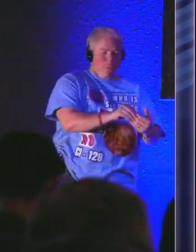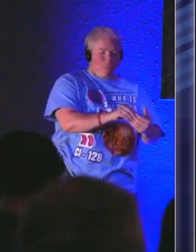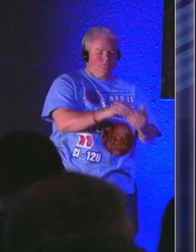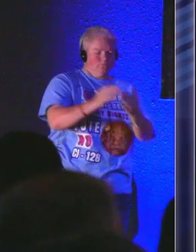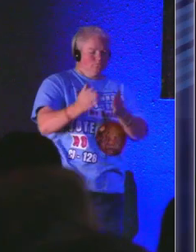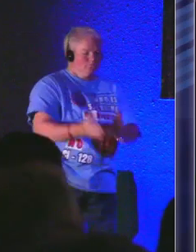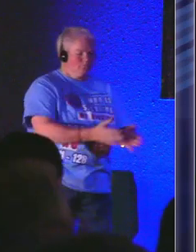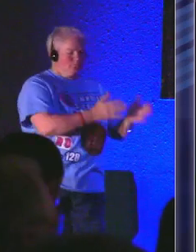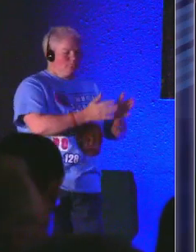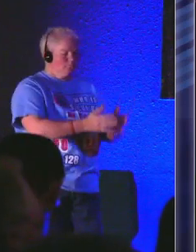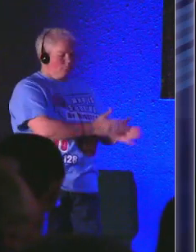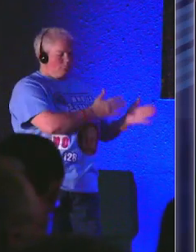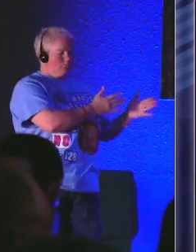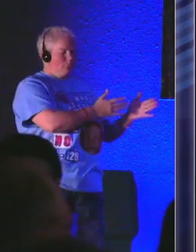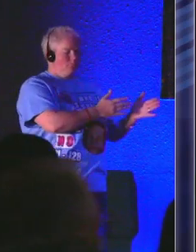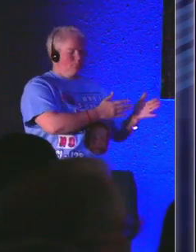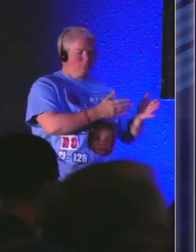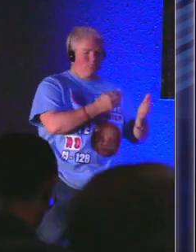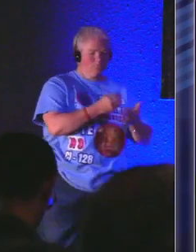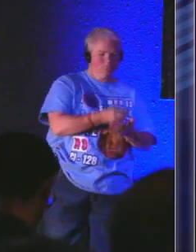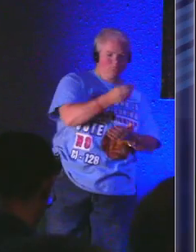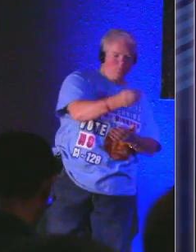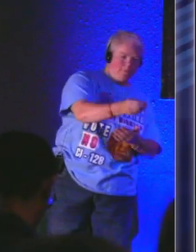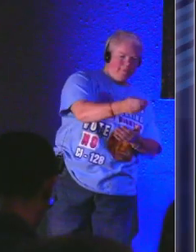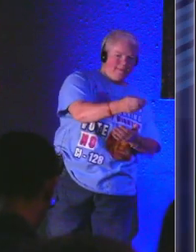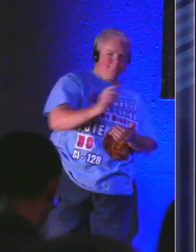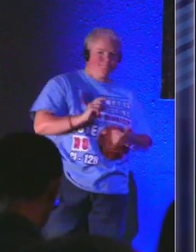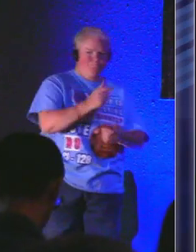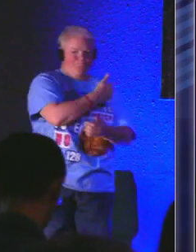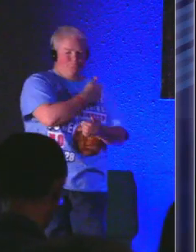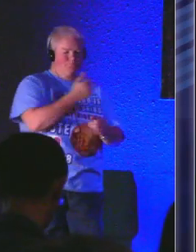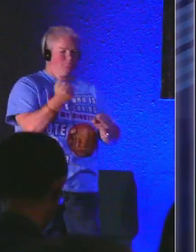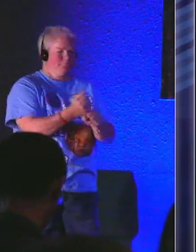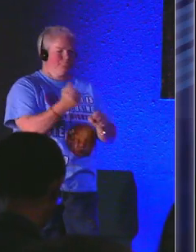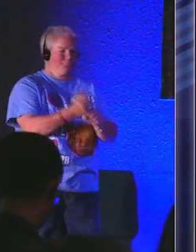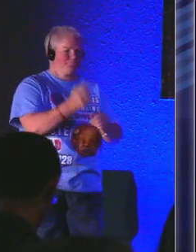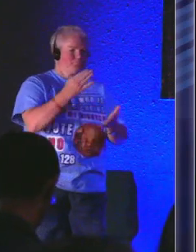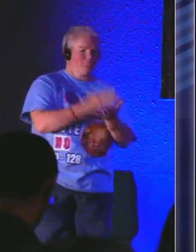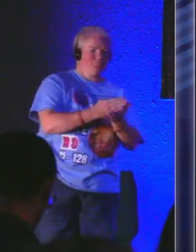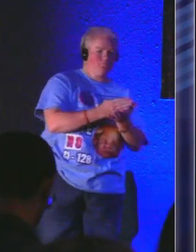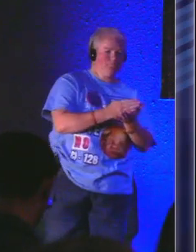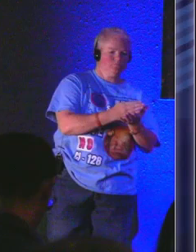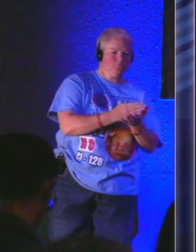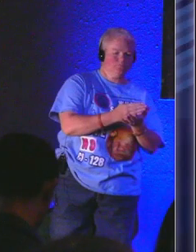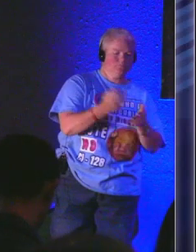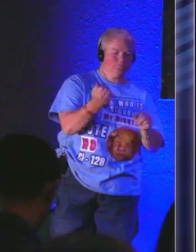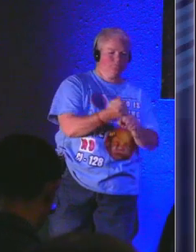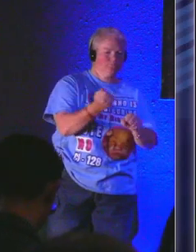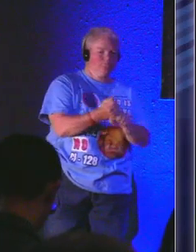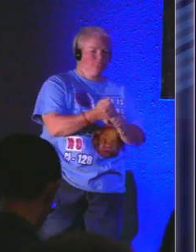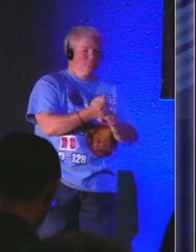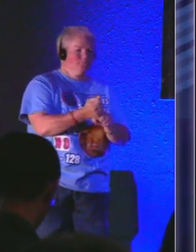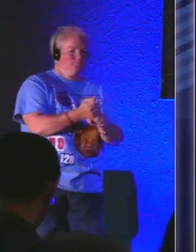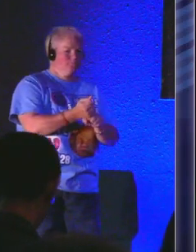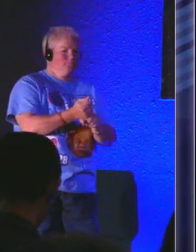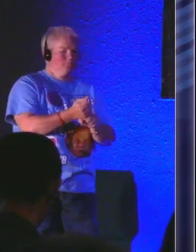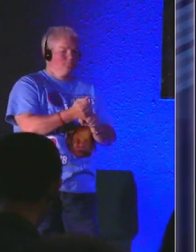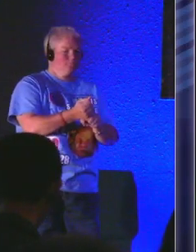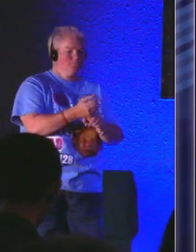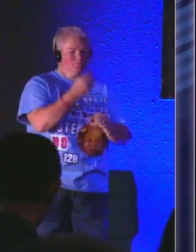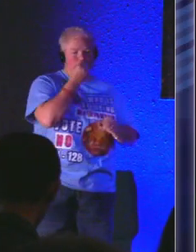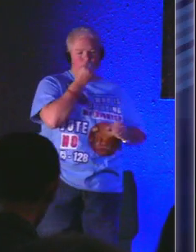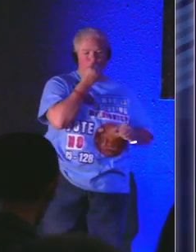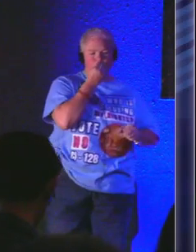to prepare us to provide for us to make us stop when we need to stop to gain